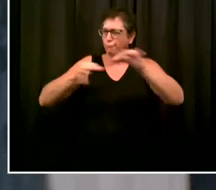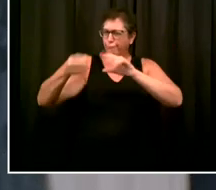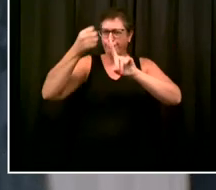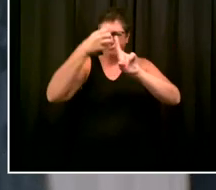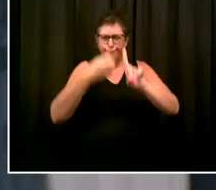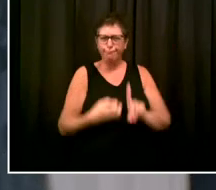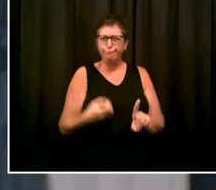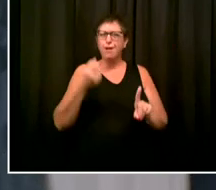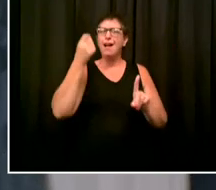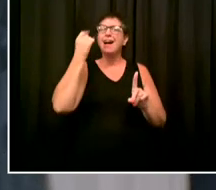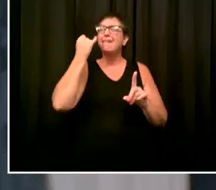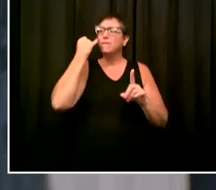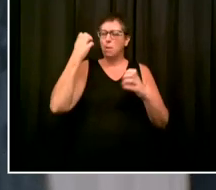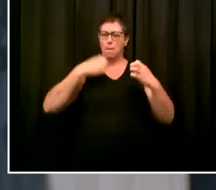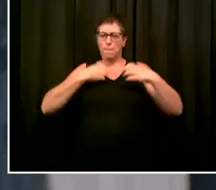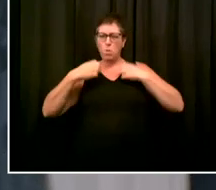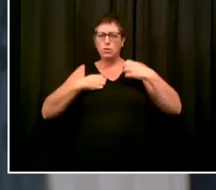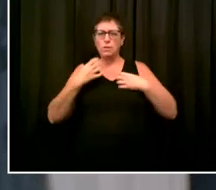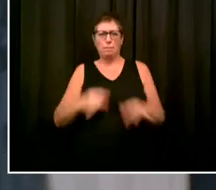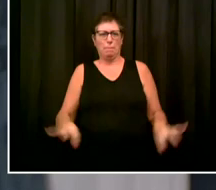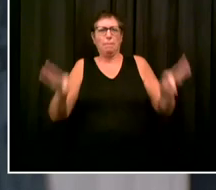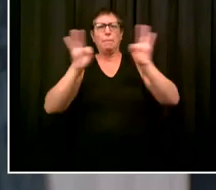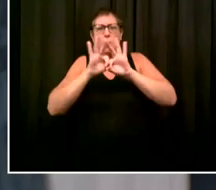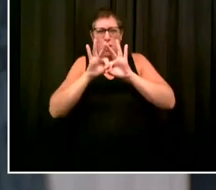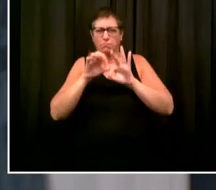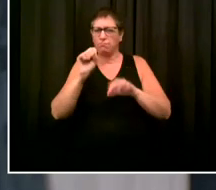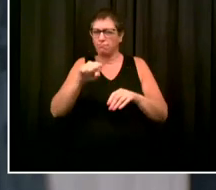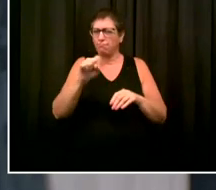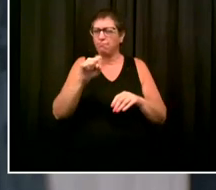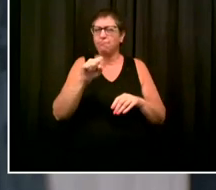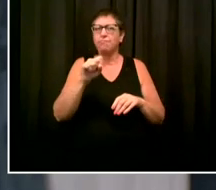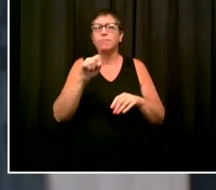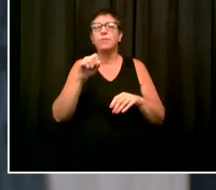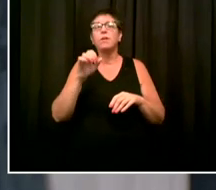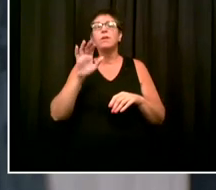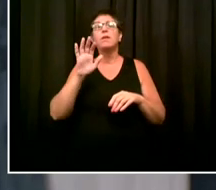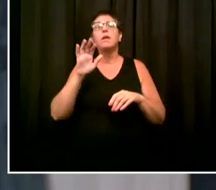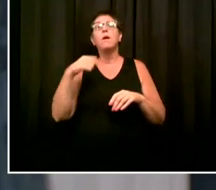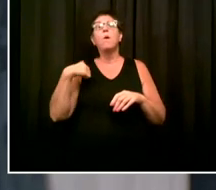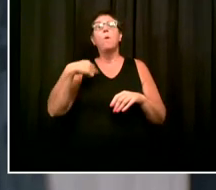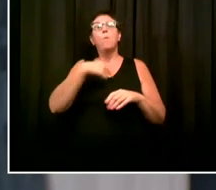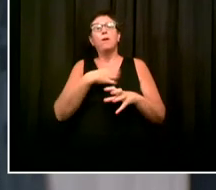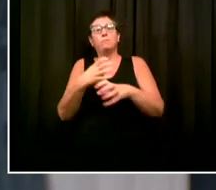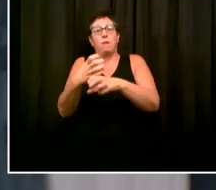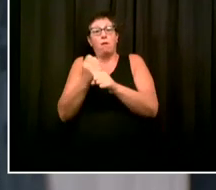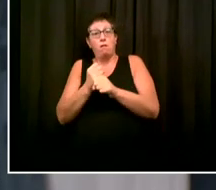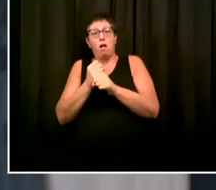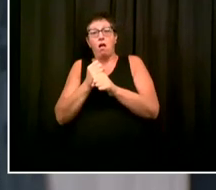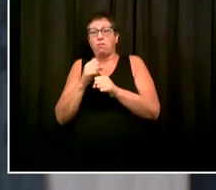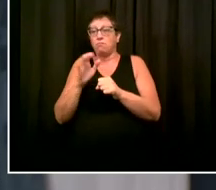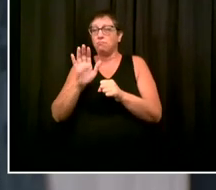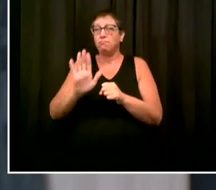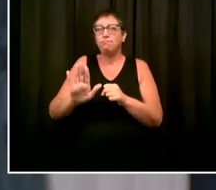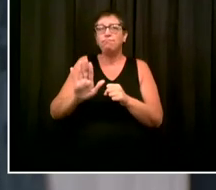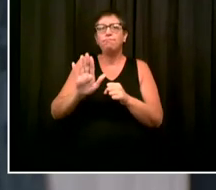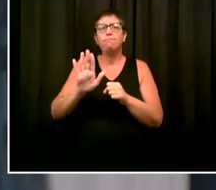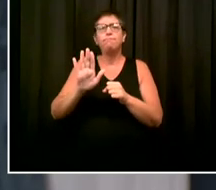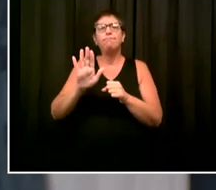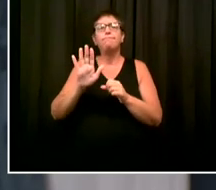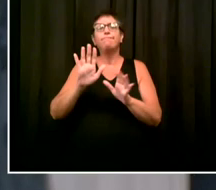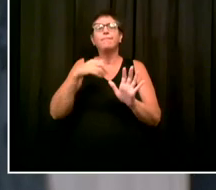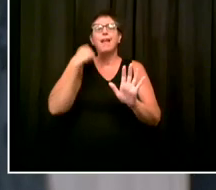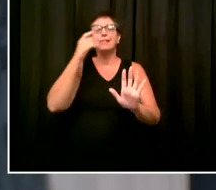our young scholars. But we were seeing record number reductions in suspensions, record number